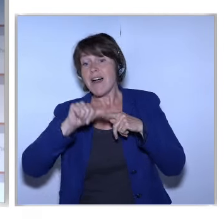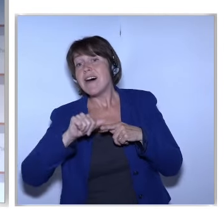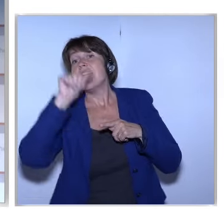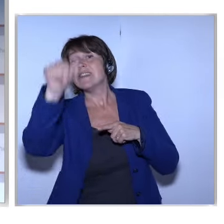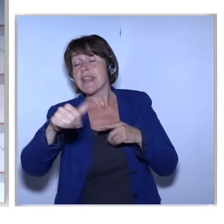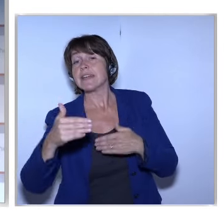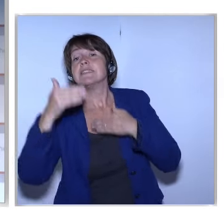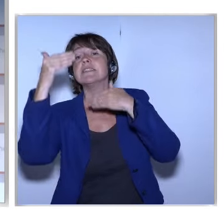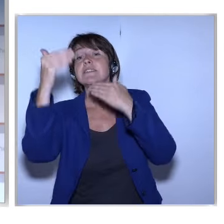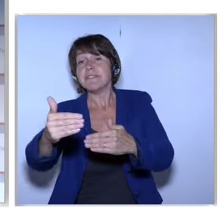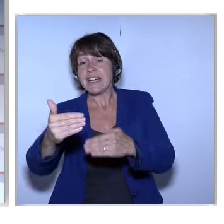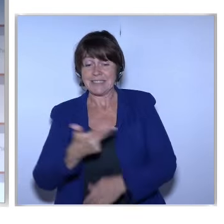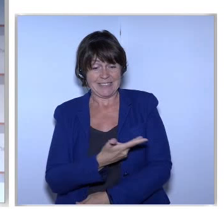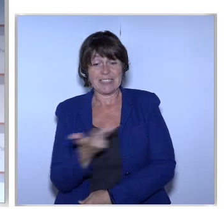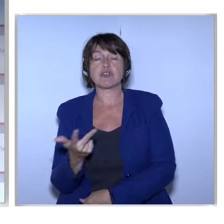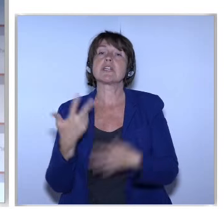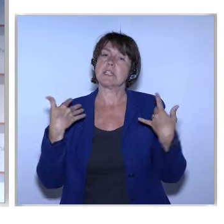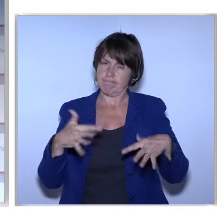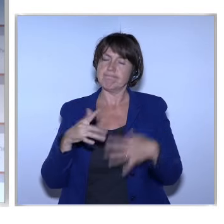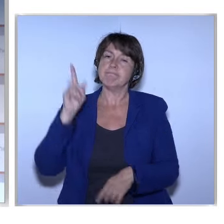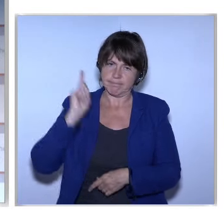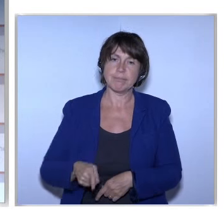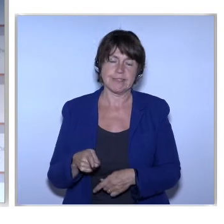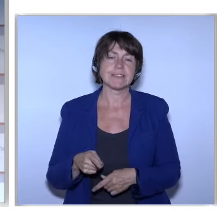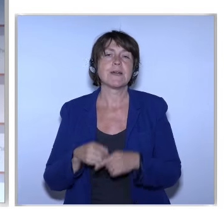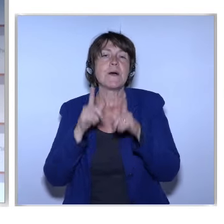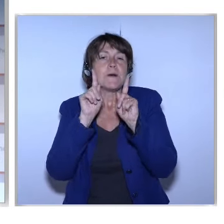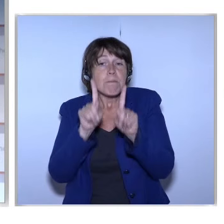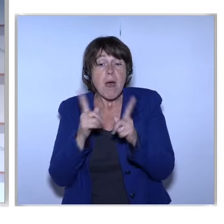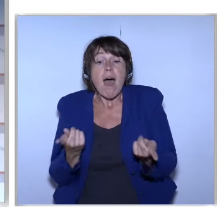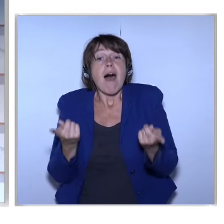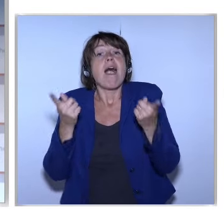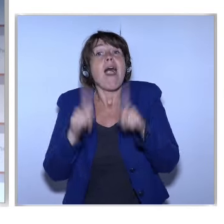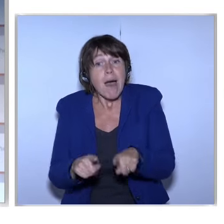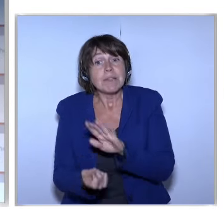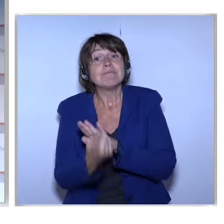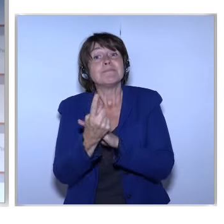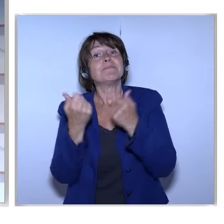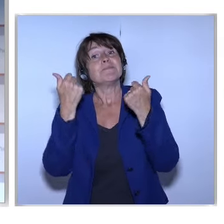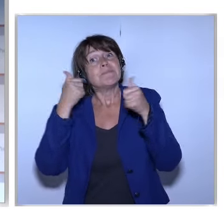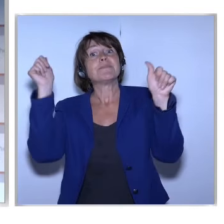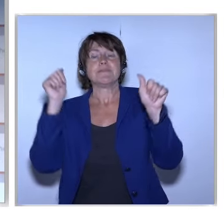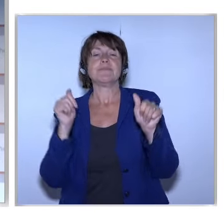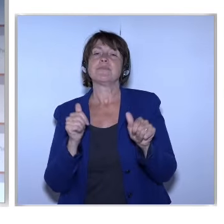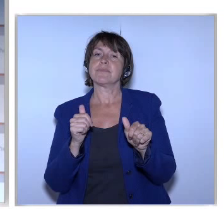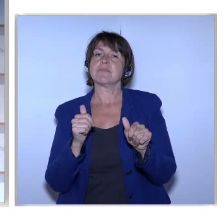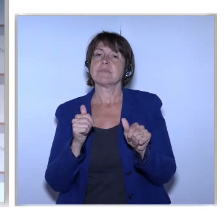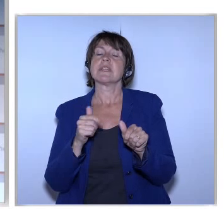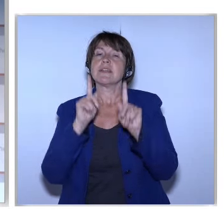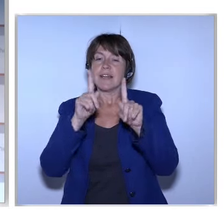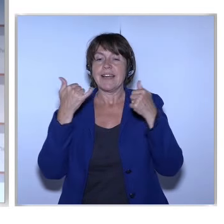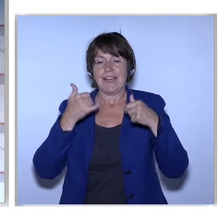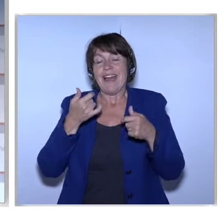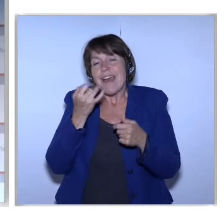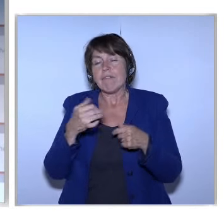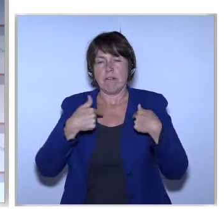That Is Was Needed However We Can Only Make That Happen If We Look Through One Glasses With Different Colors